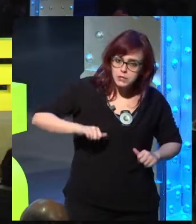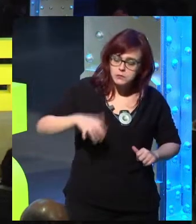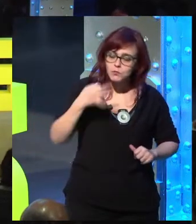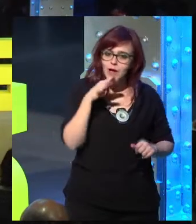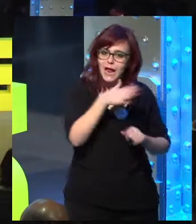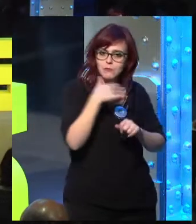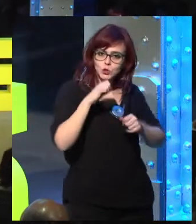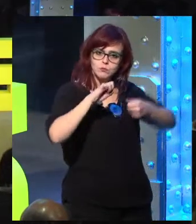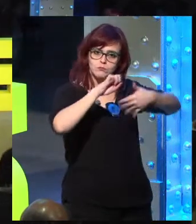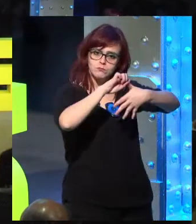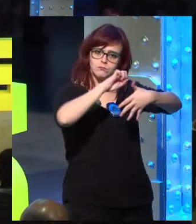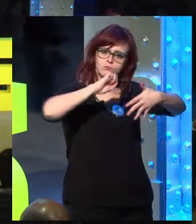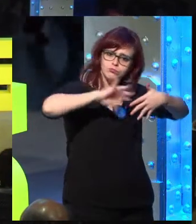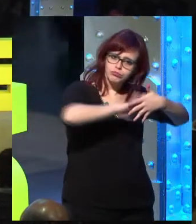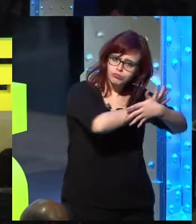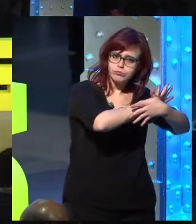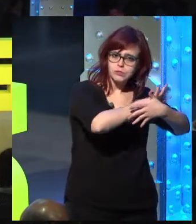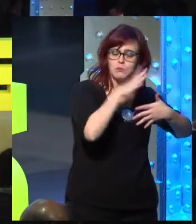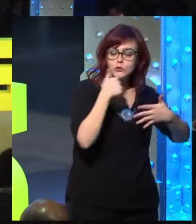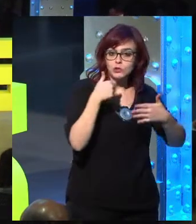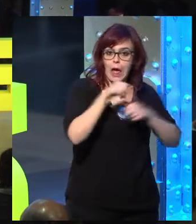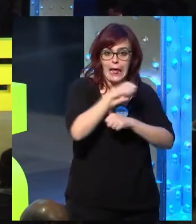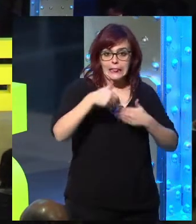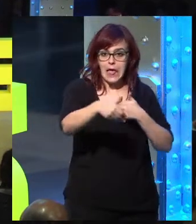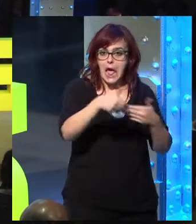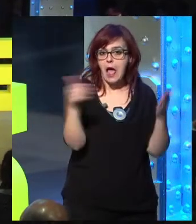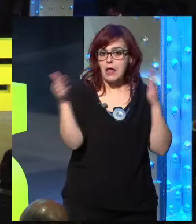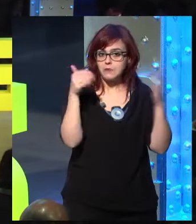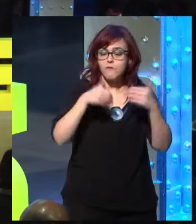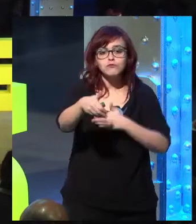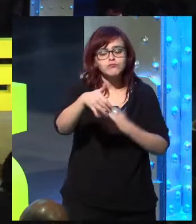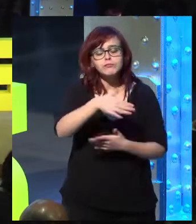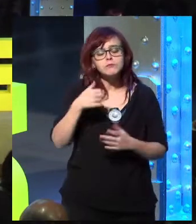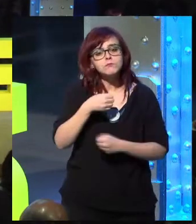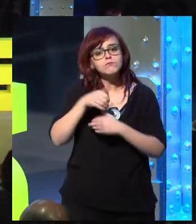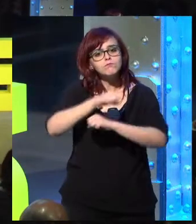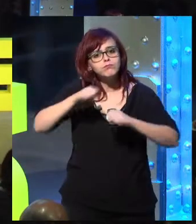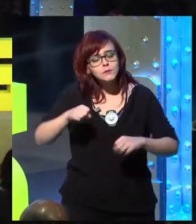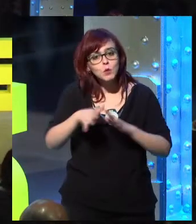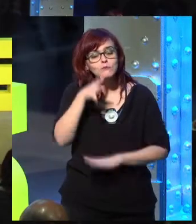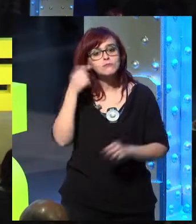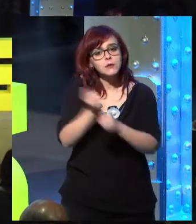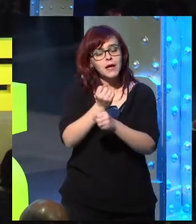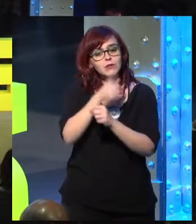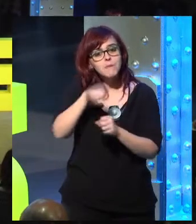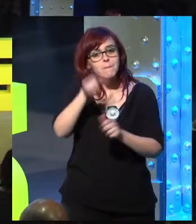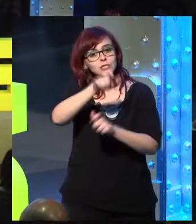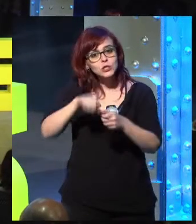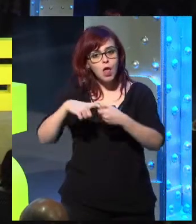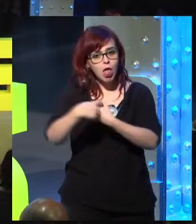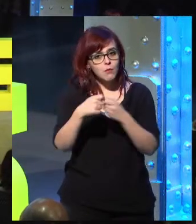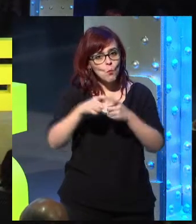in Portuguese language, too, during our next stage. So we think that this is a great chance for which we will work. And